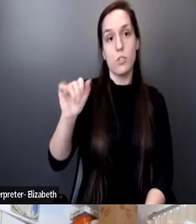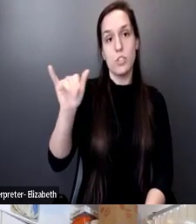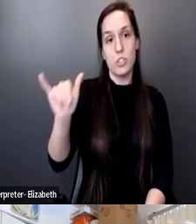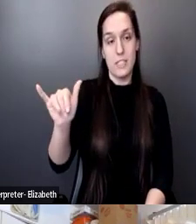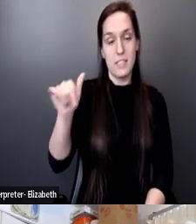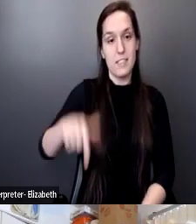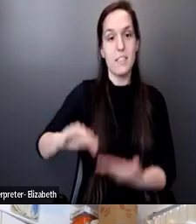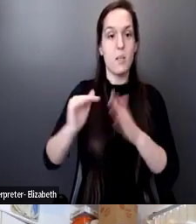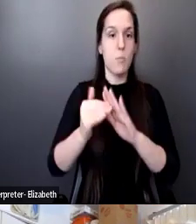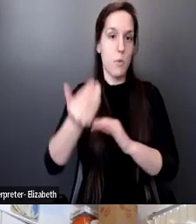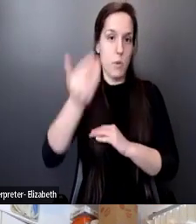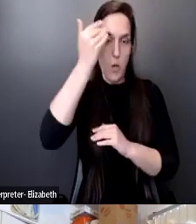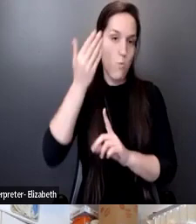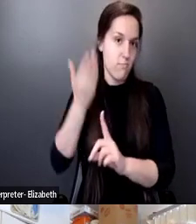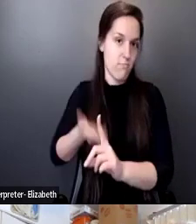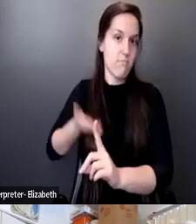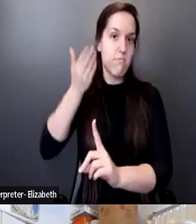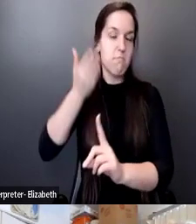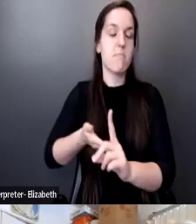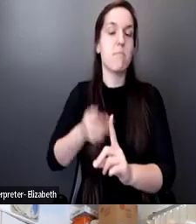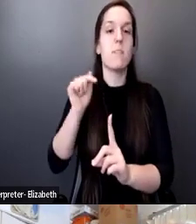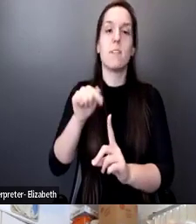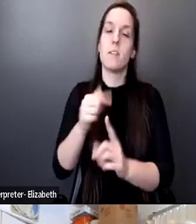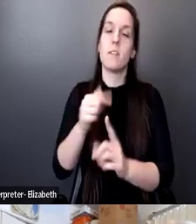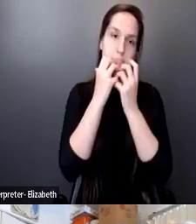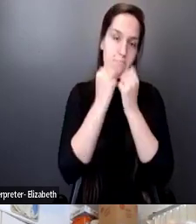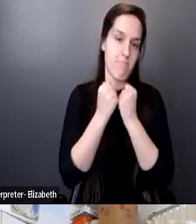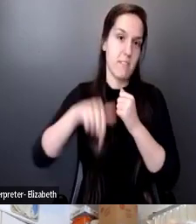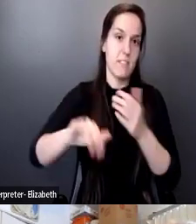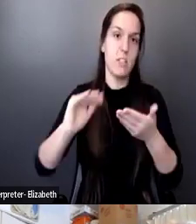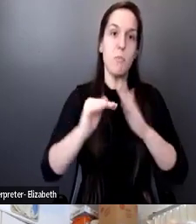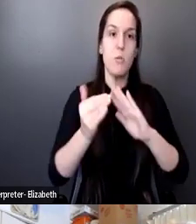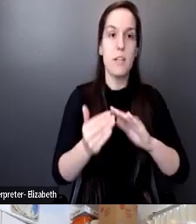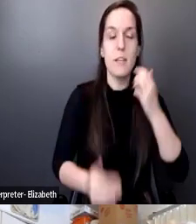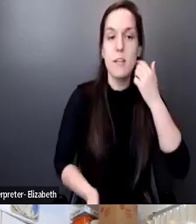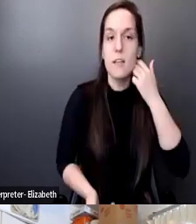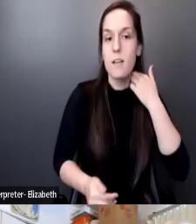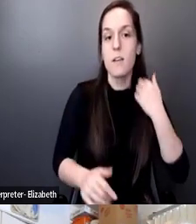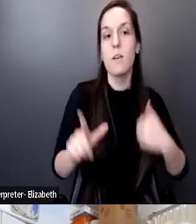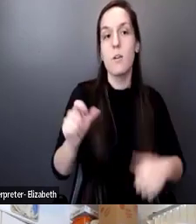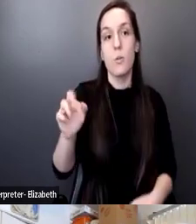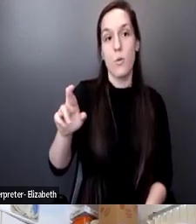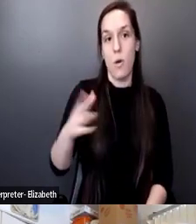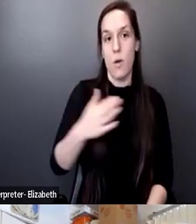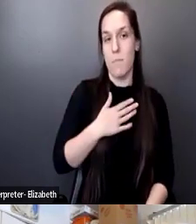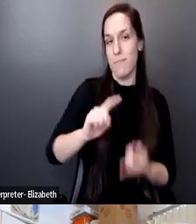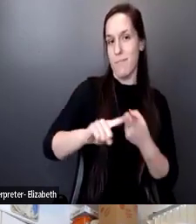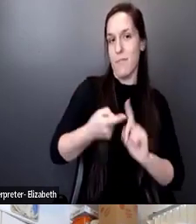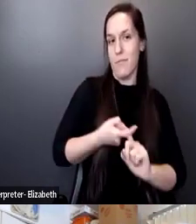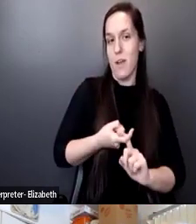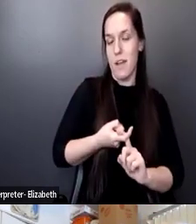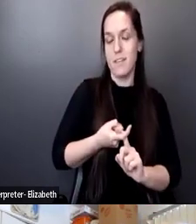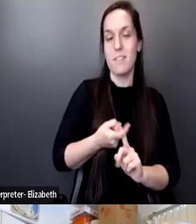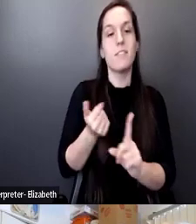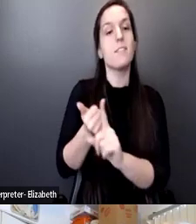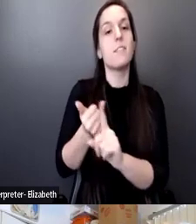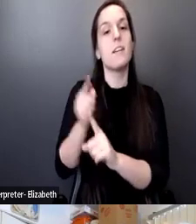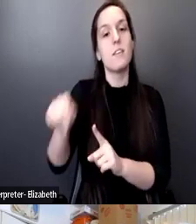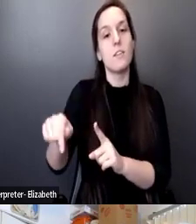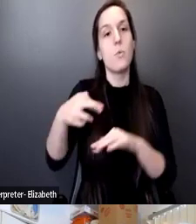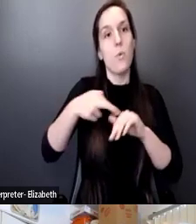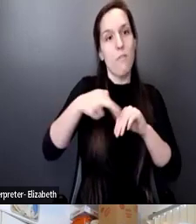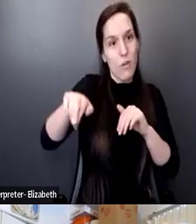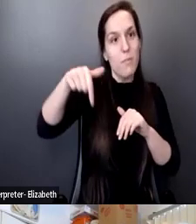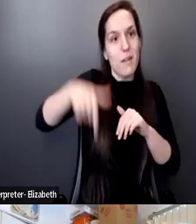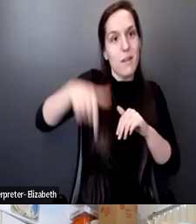knows and is very beloved in our community. Laura was a personal friend of mine and actually was the one that referred me to